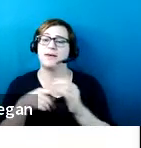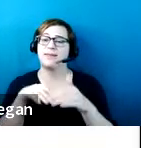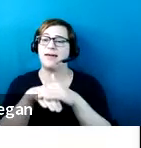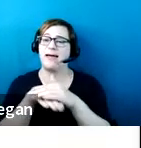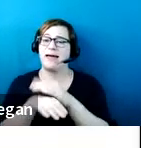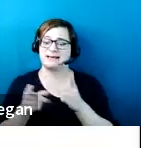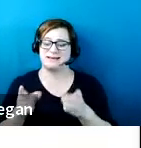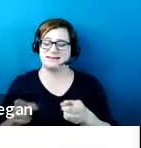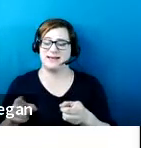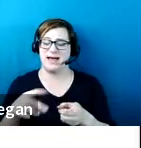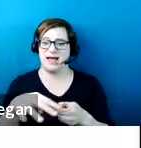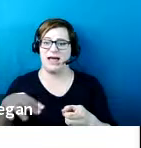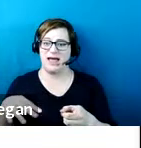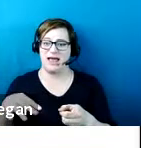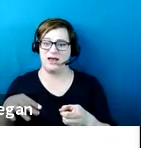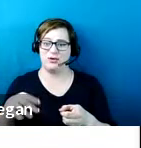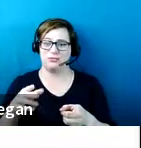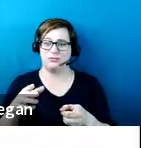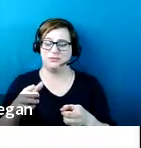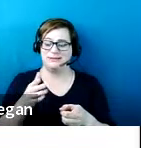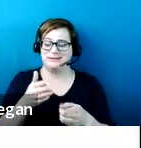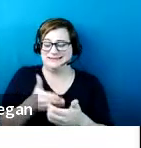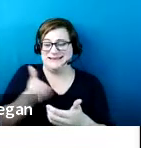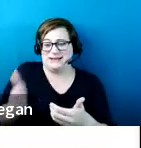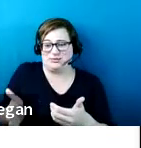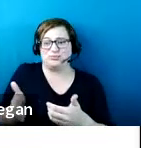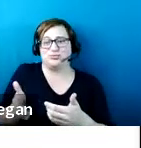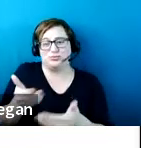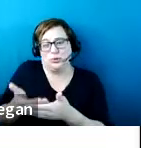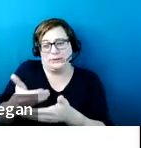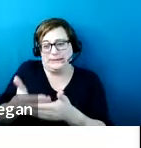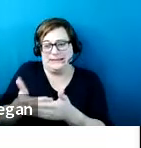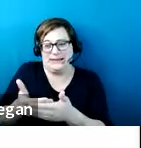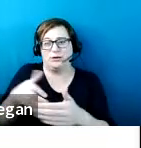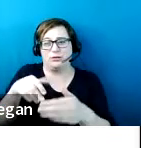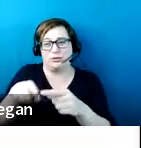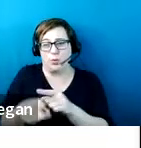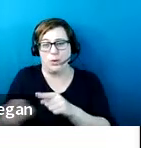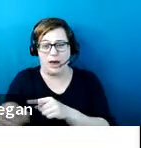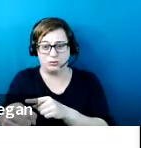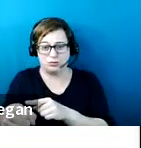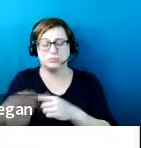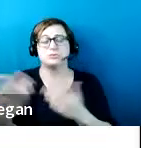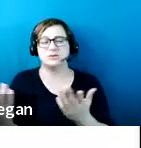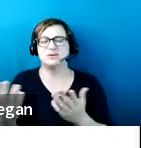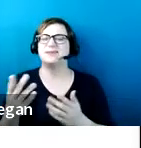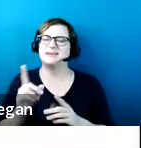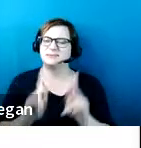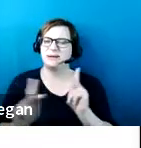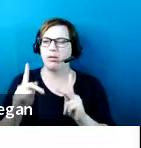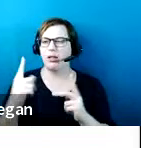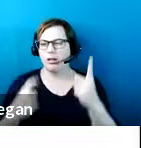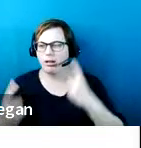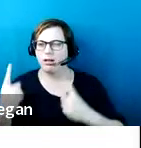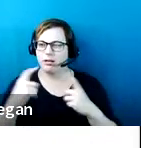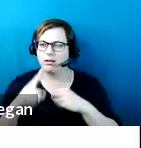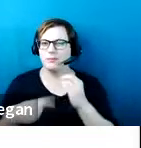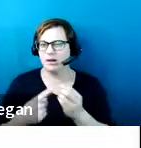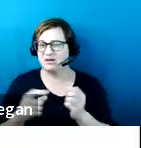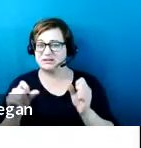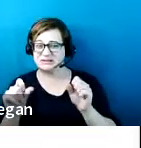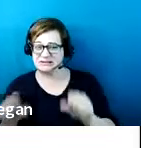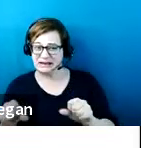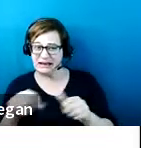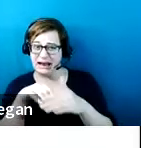adjoining accessible routes, we often receive questions, uh, about can accessible